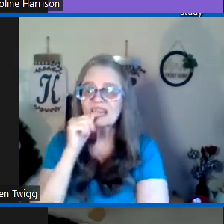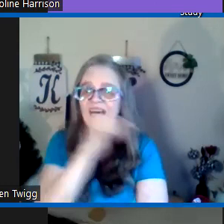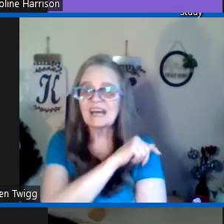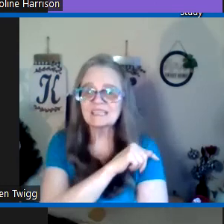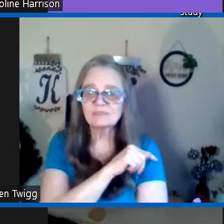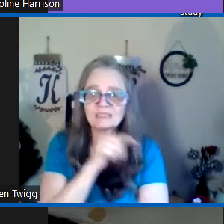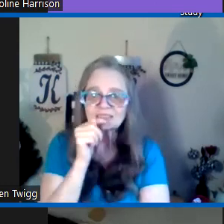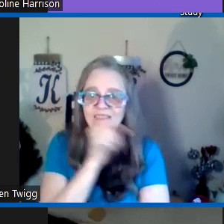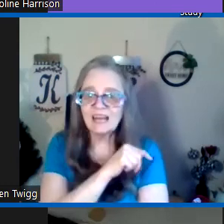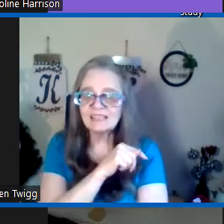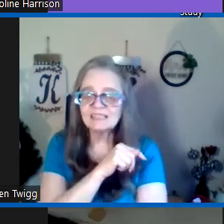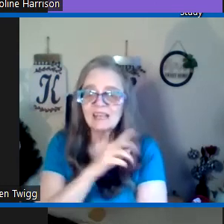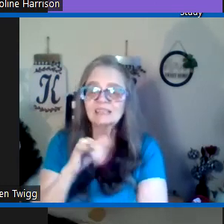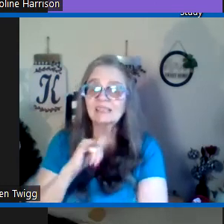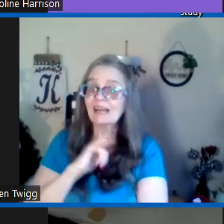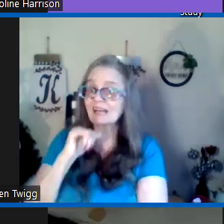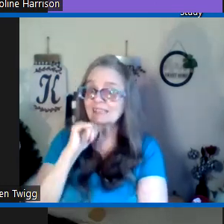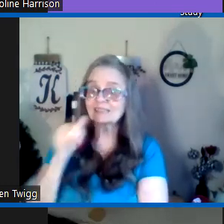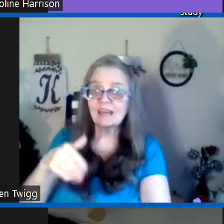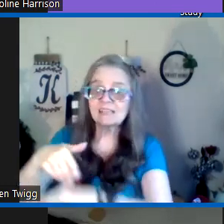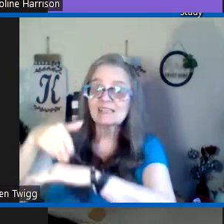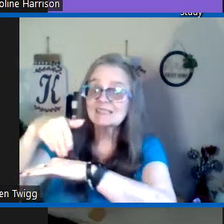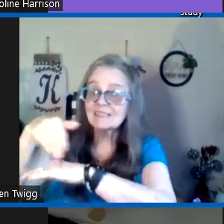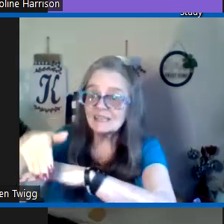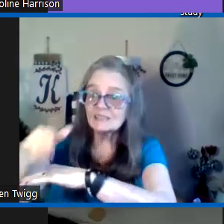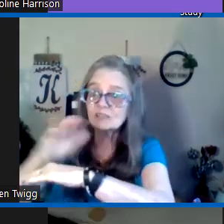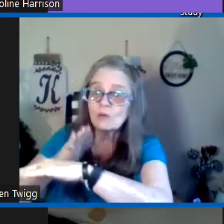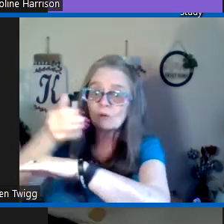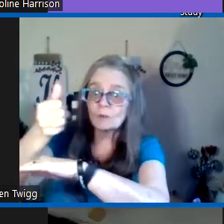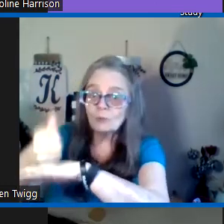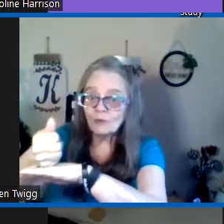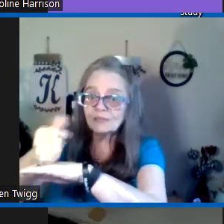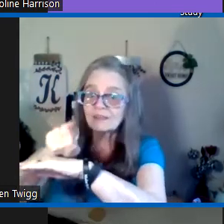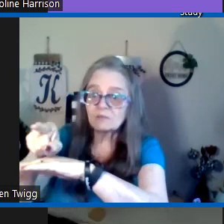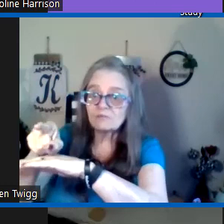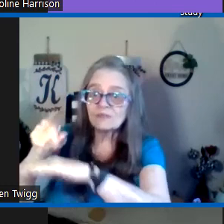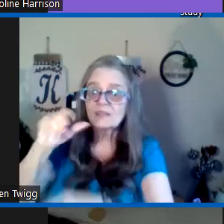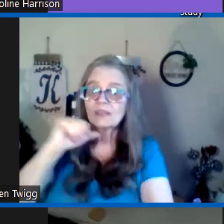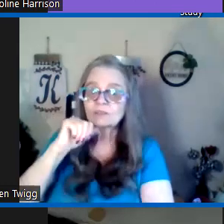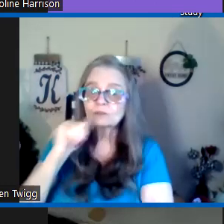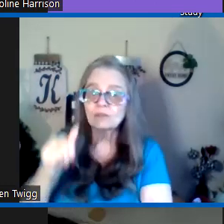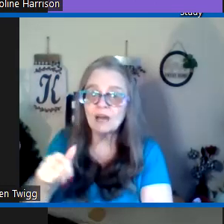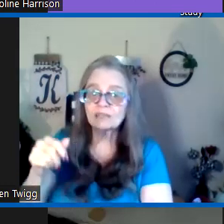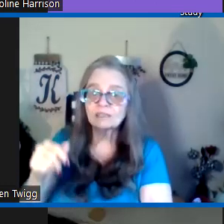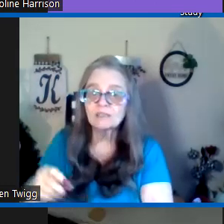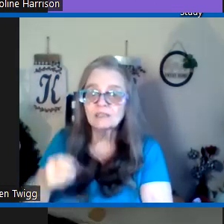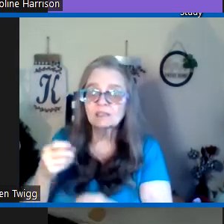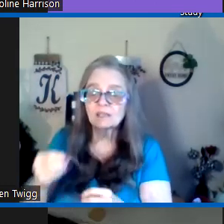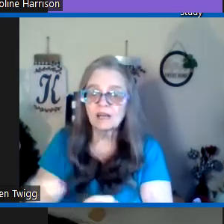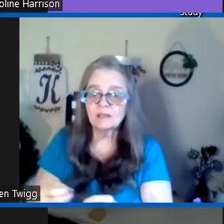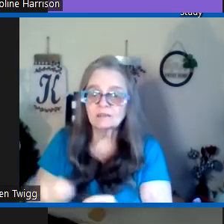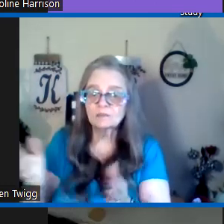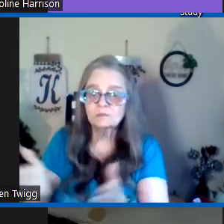their lies reckless lies yet i did not send or appoint them they do not